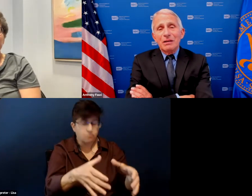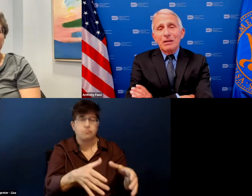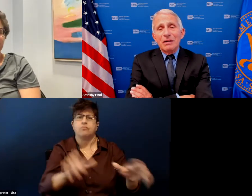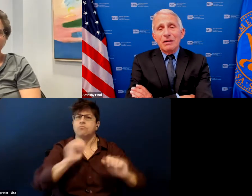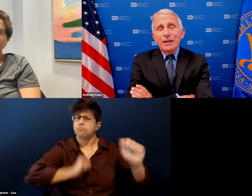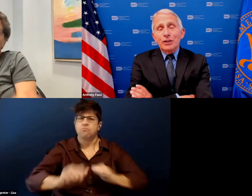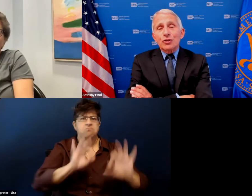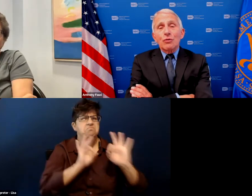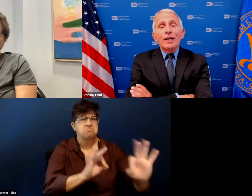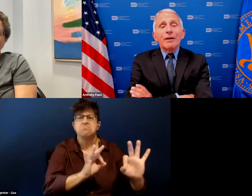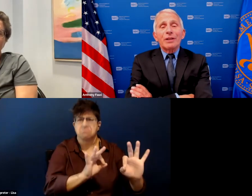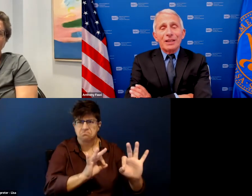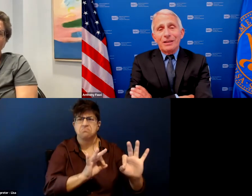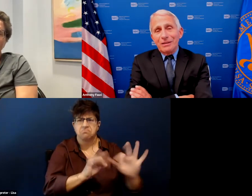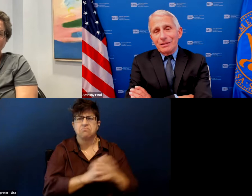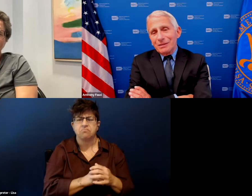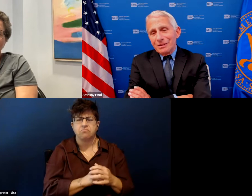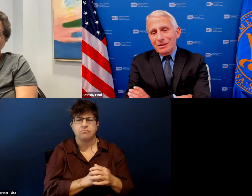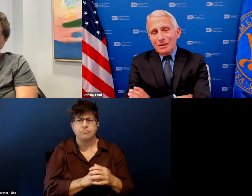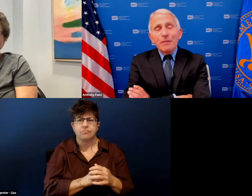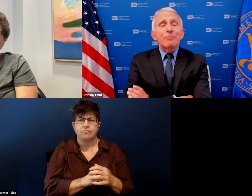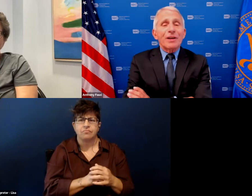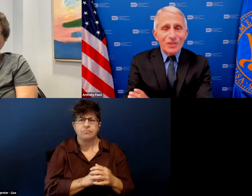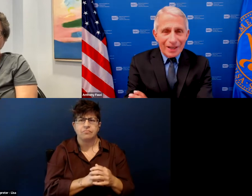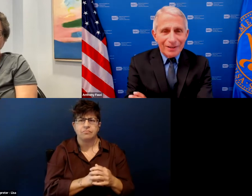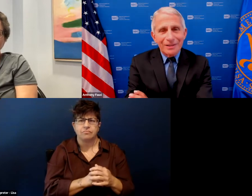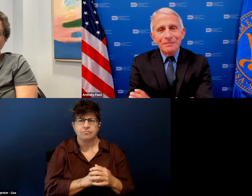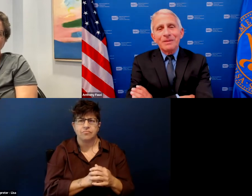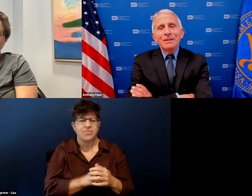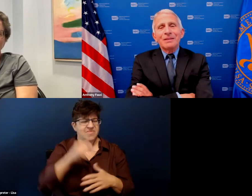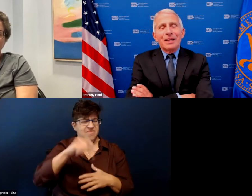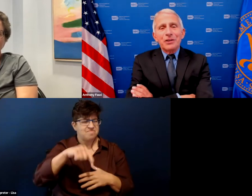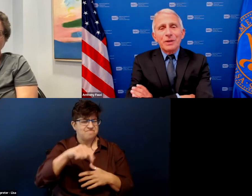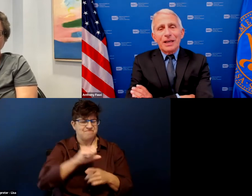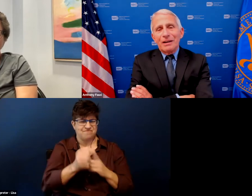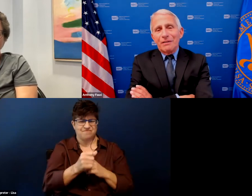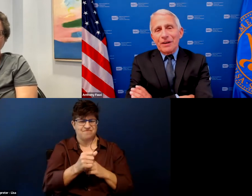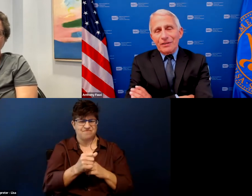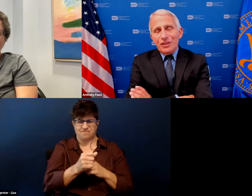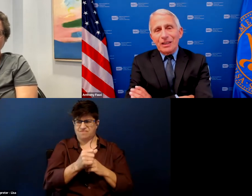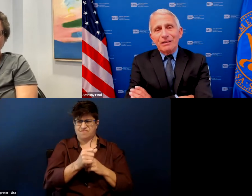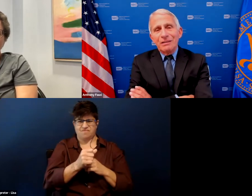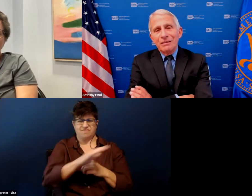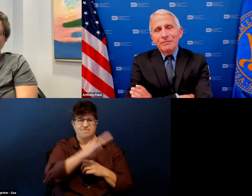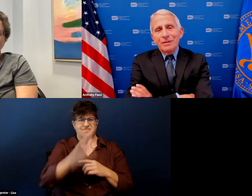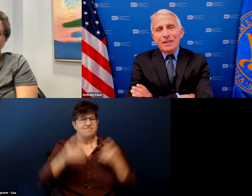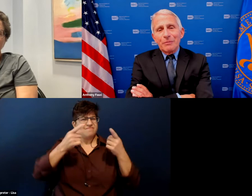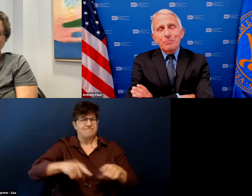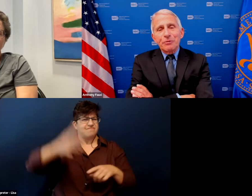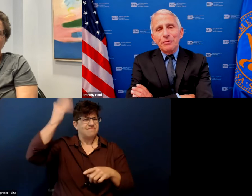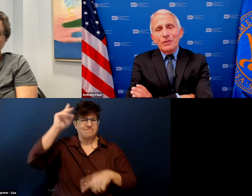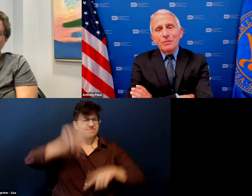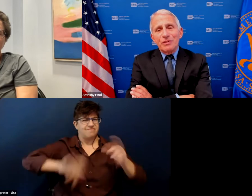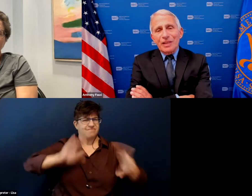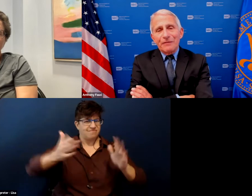extraordinarily unprecedented that you would get a vaccine that